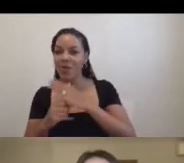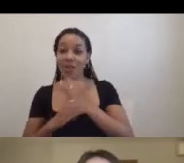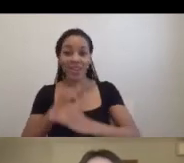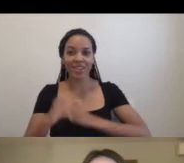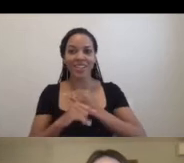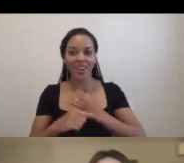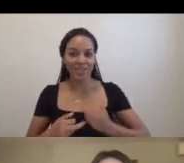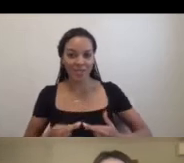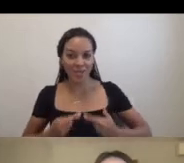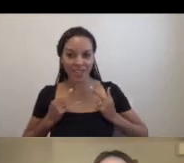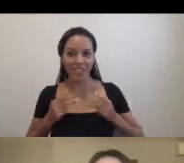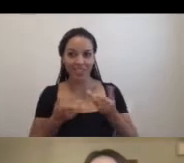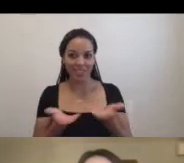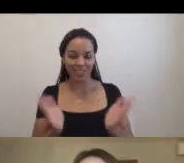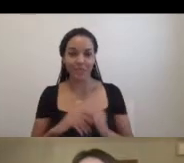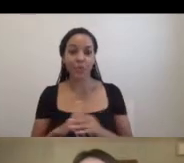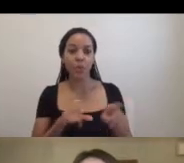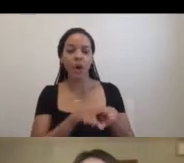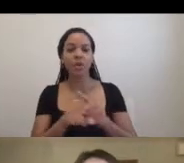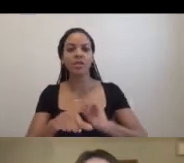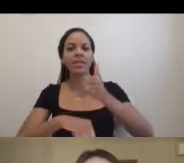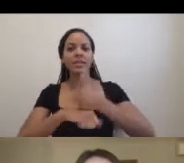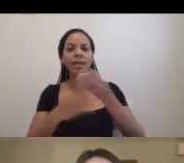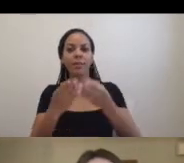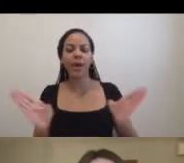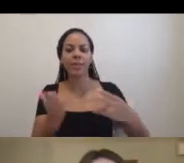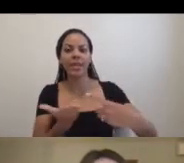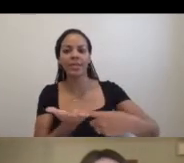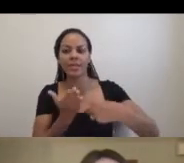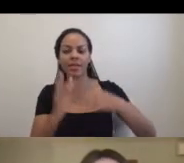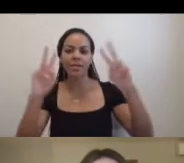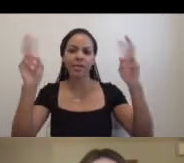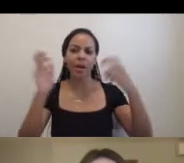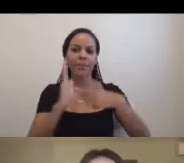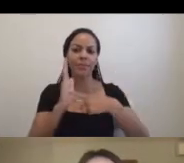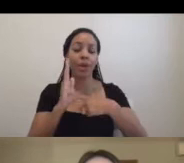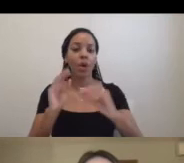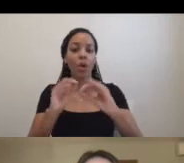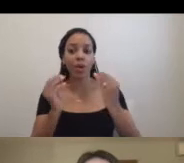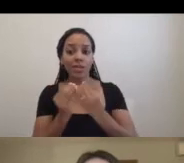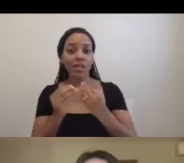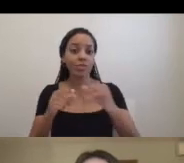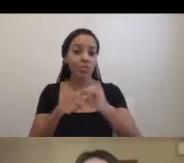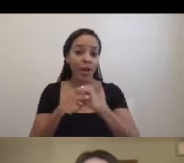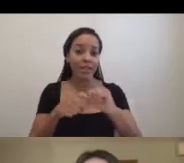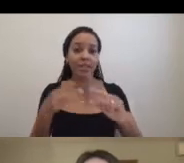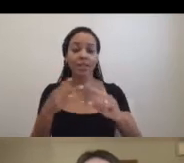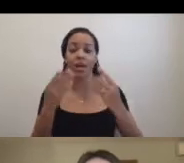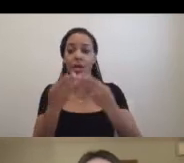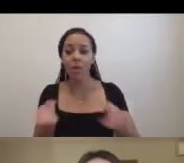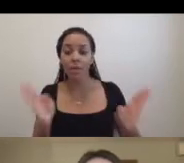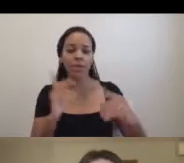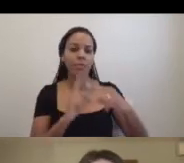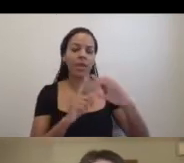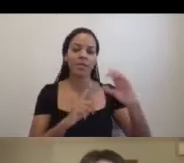We also organized public discussions on topics such as organizational practice, publics and counterpublics,